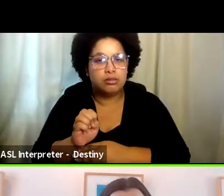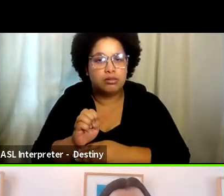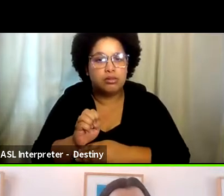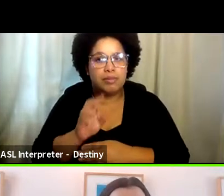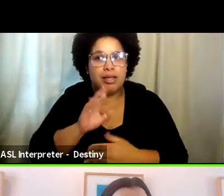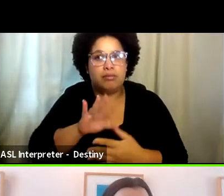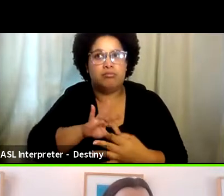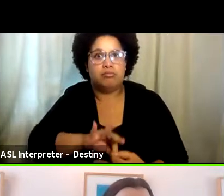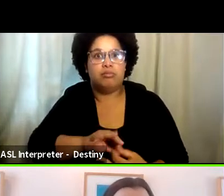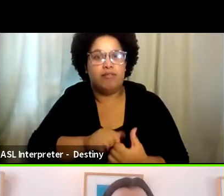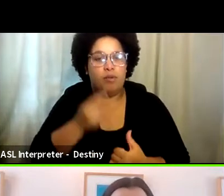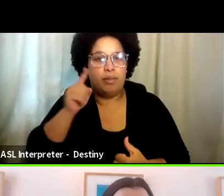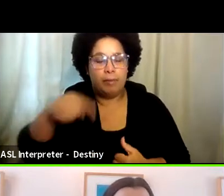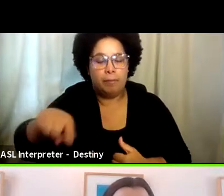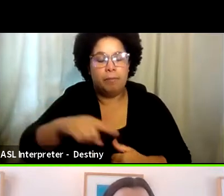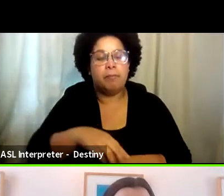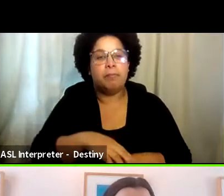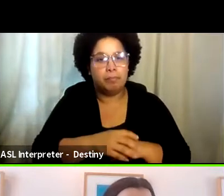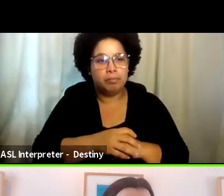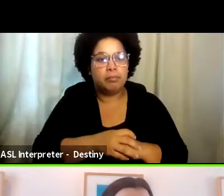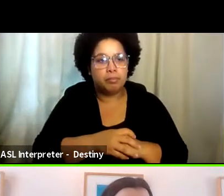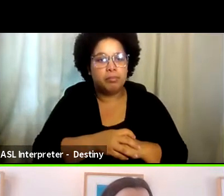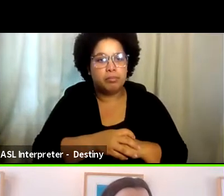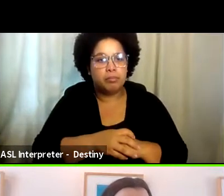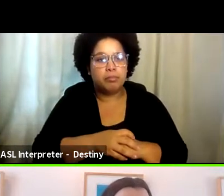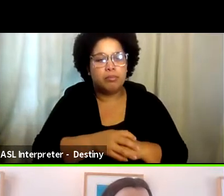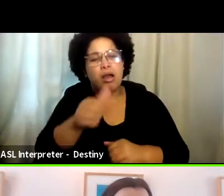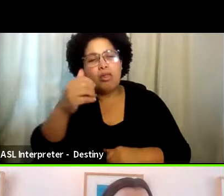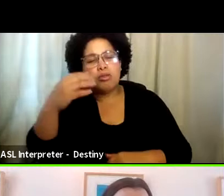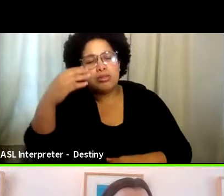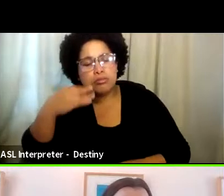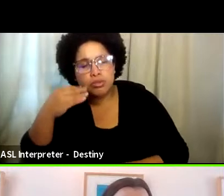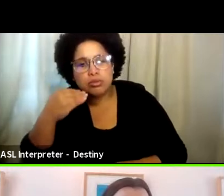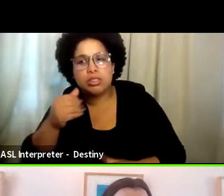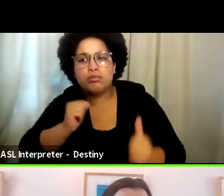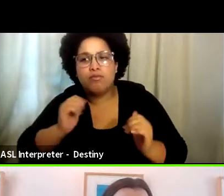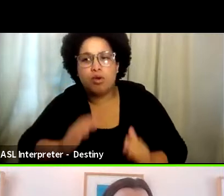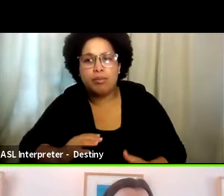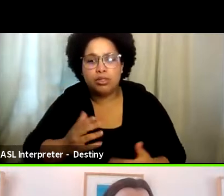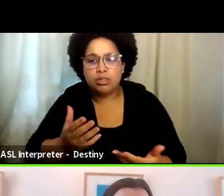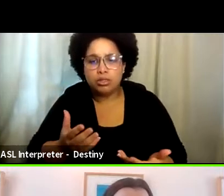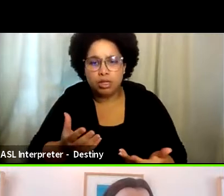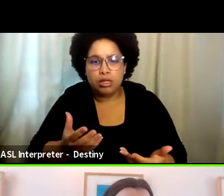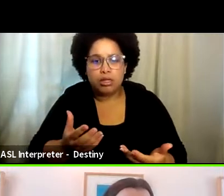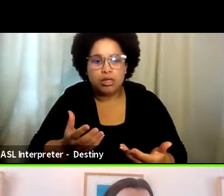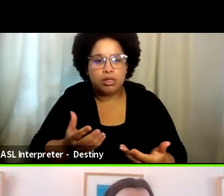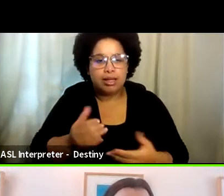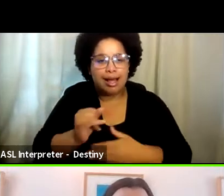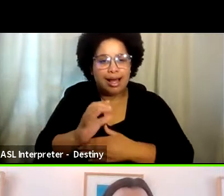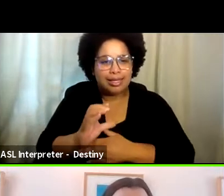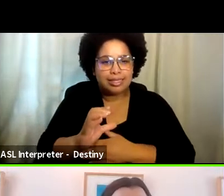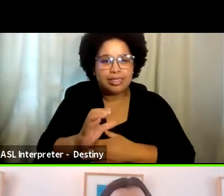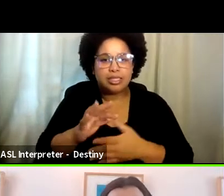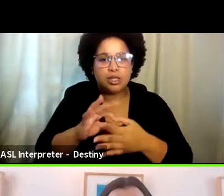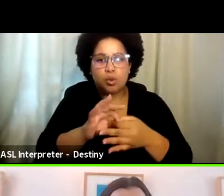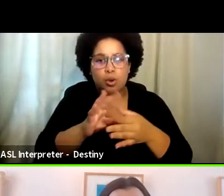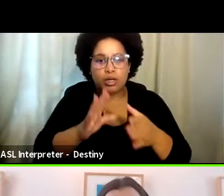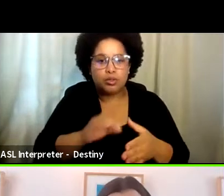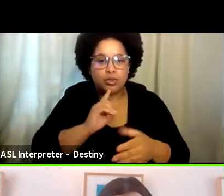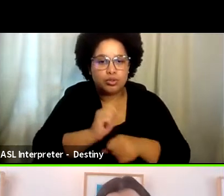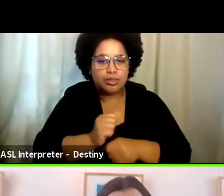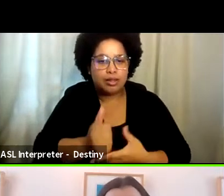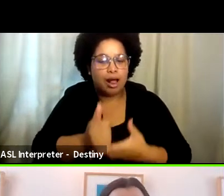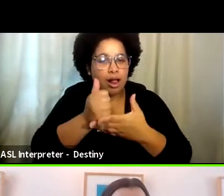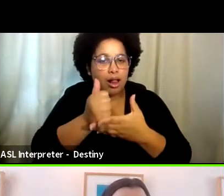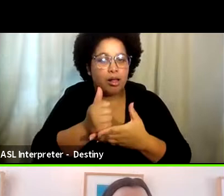tenable for them. You know, other experiences that performers have where they say that intimacy coordinators are really helpful